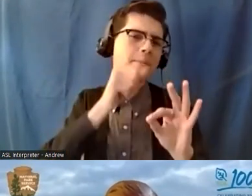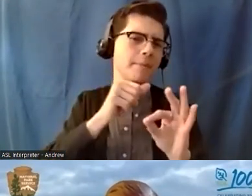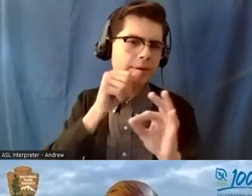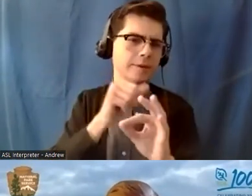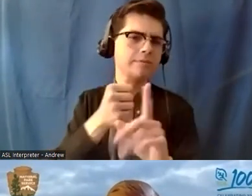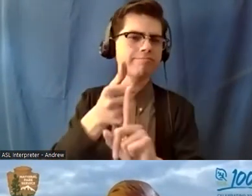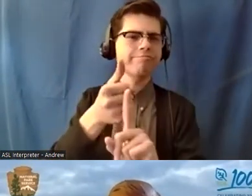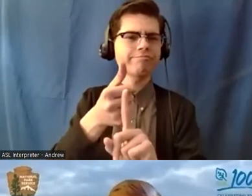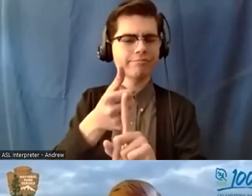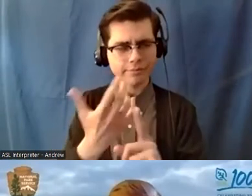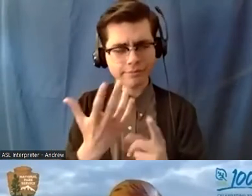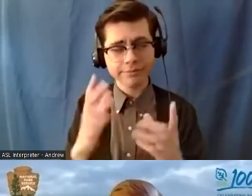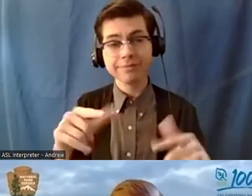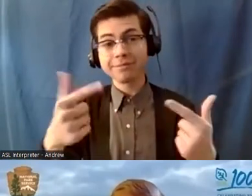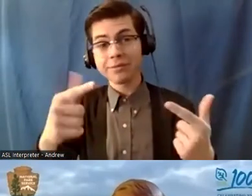thanks angie chris